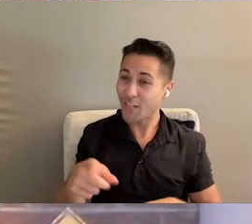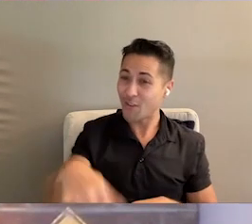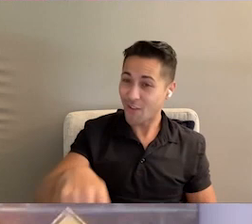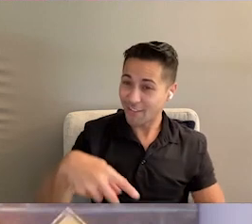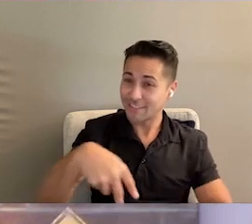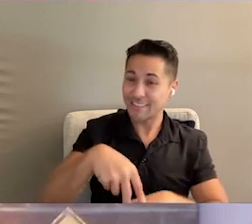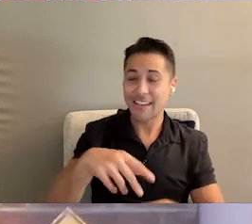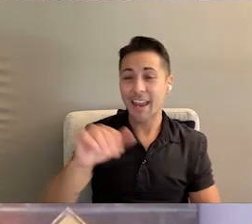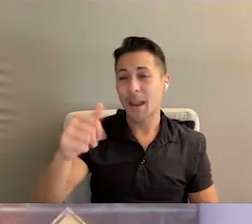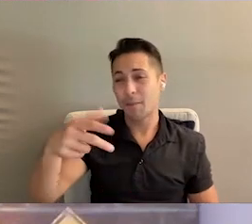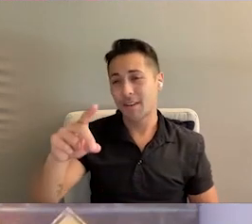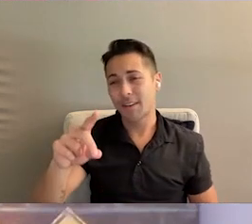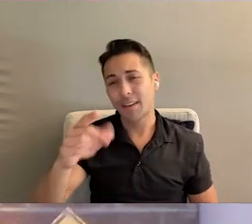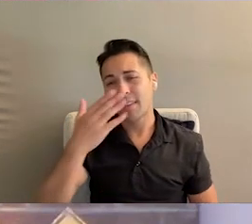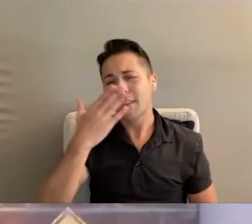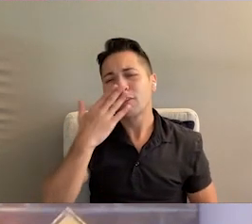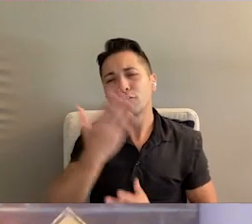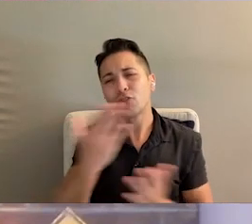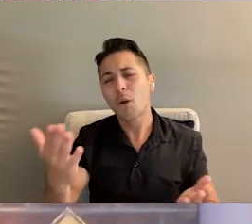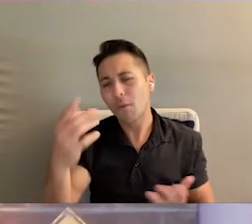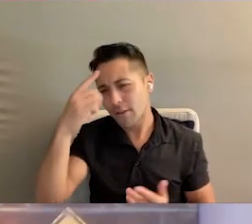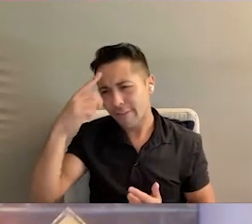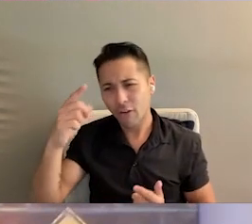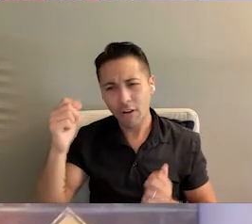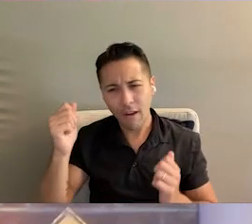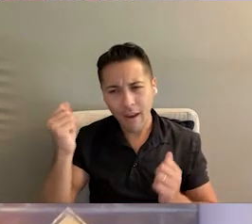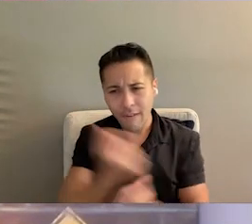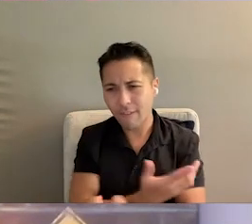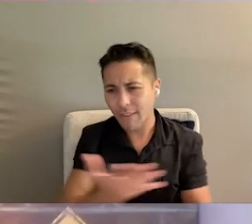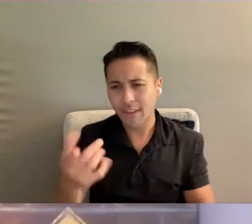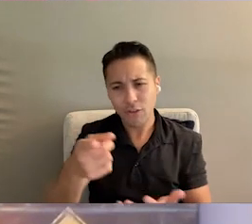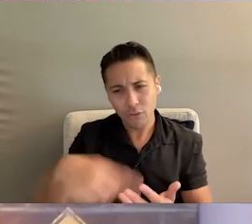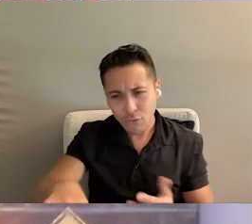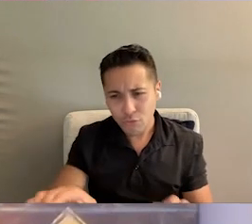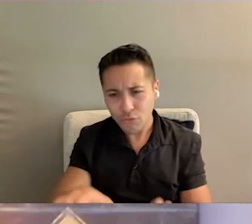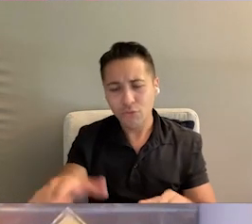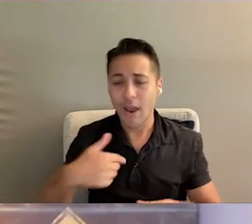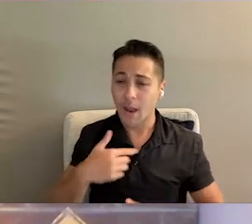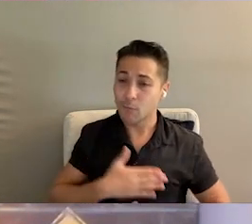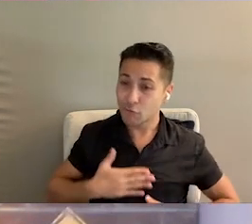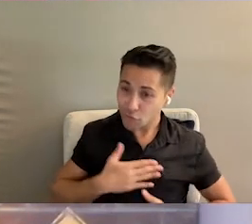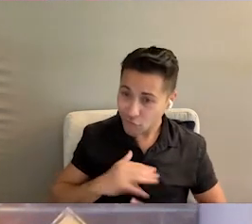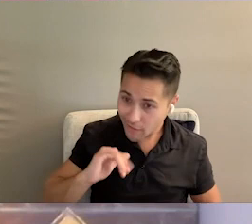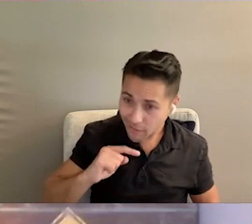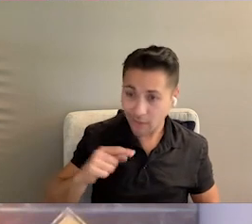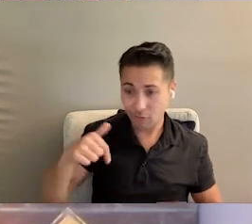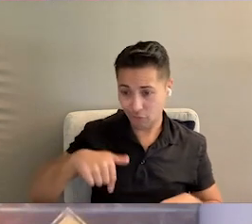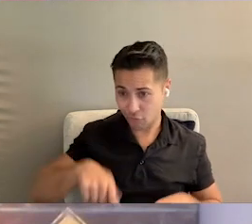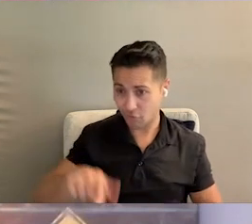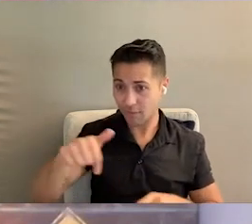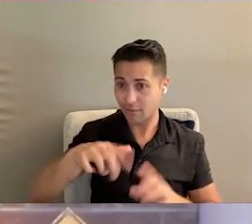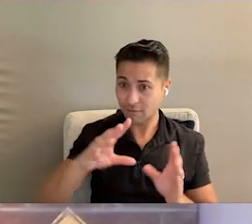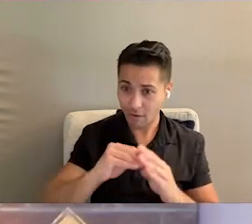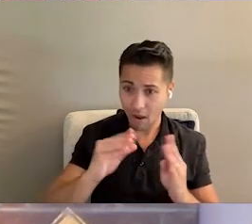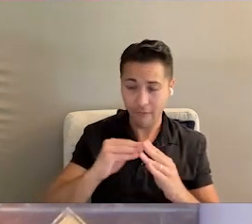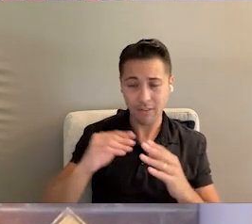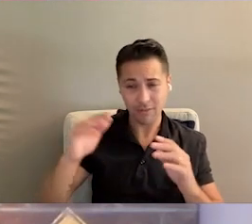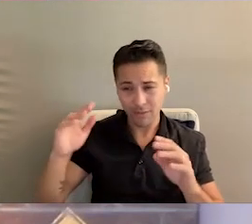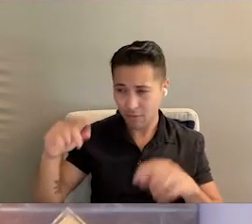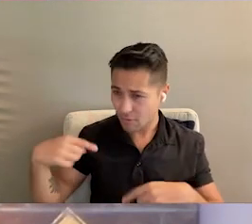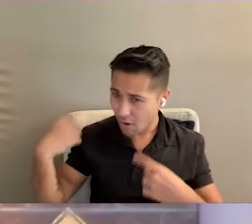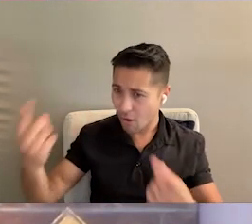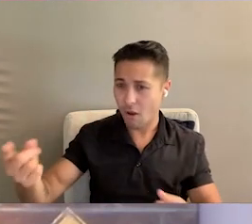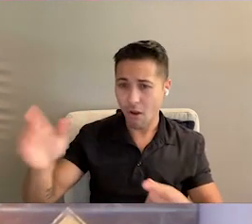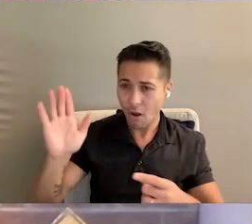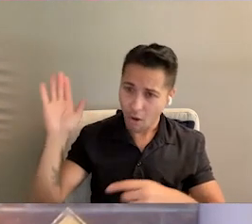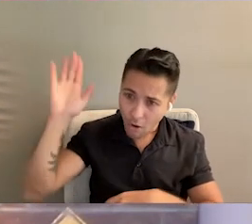While you're all standing, APD team members, thank you so much for all that you do. I appreciate it during this conference and all year long. It is such